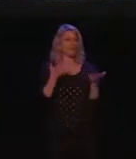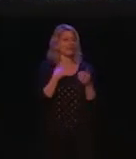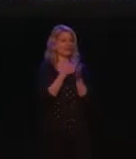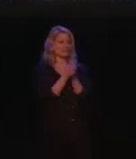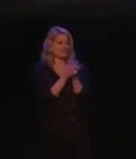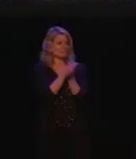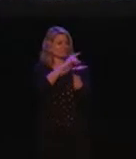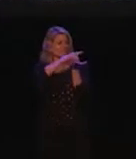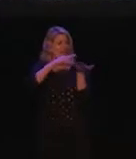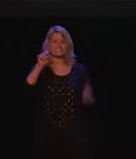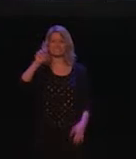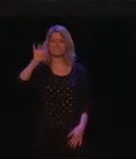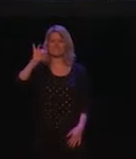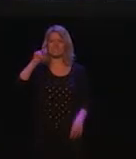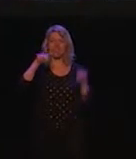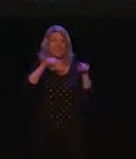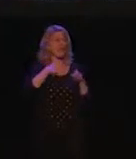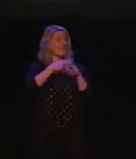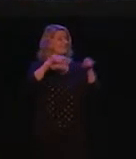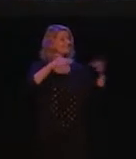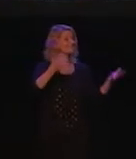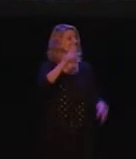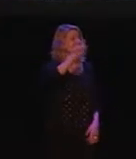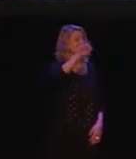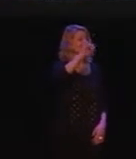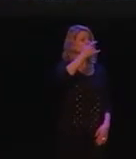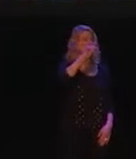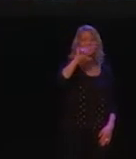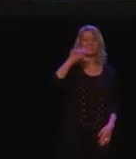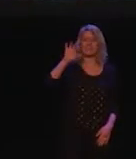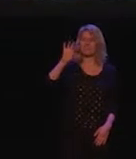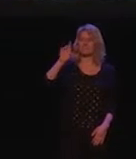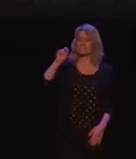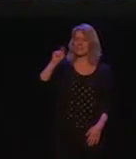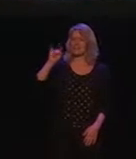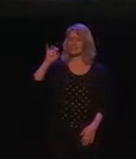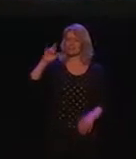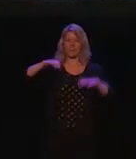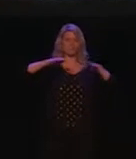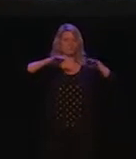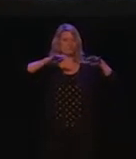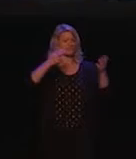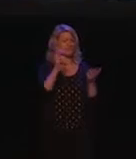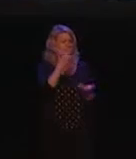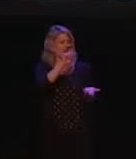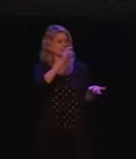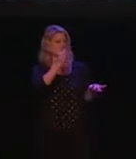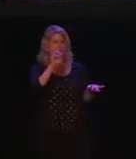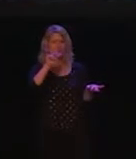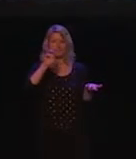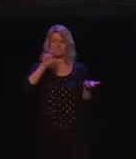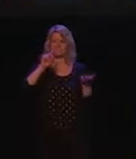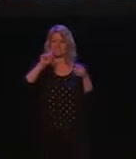That's how much we don't know, and that's what I'm interested in defining. I look at this